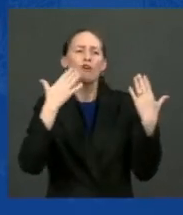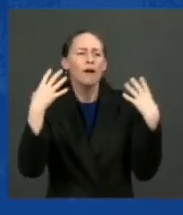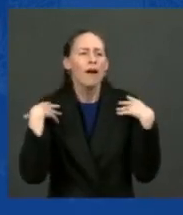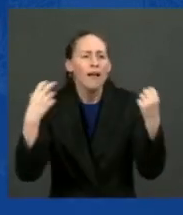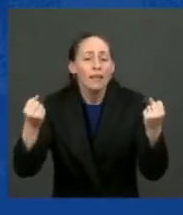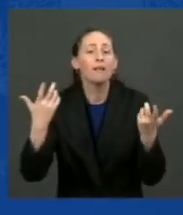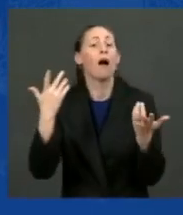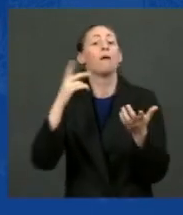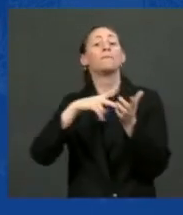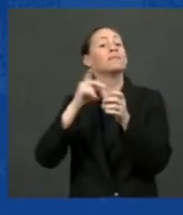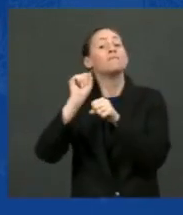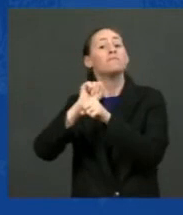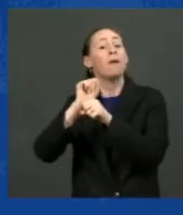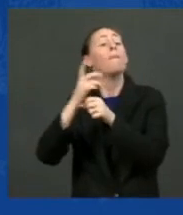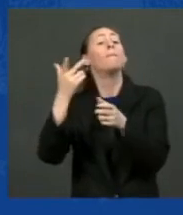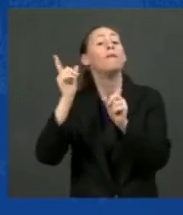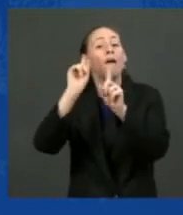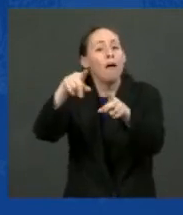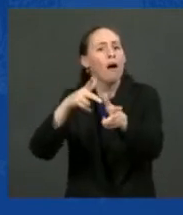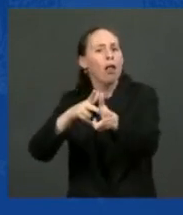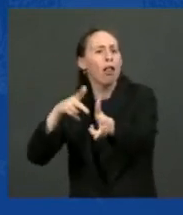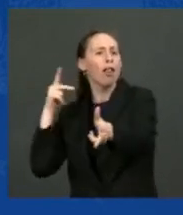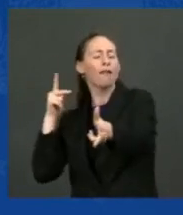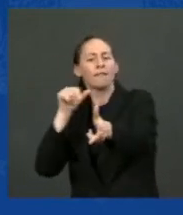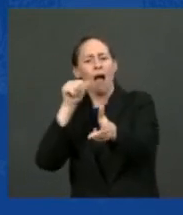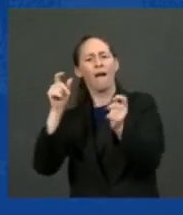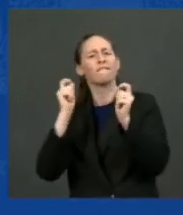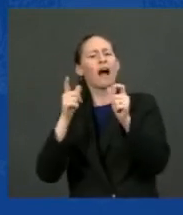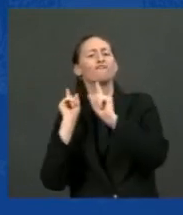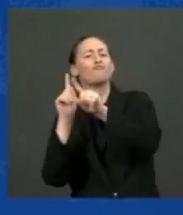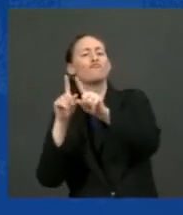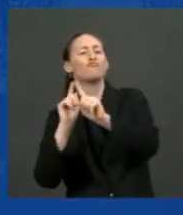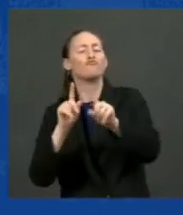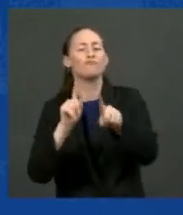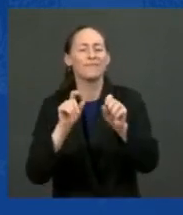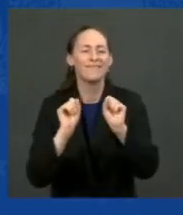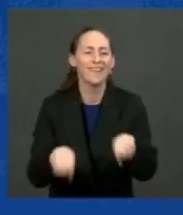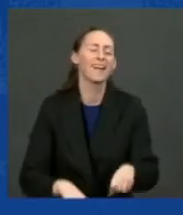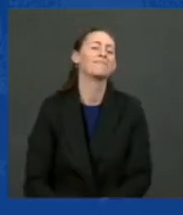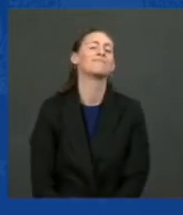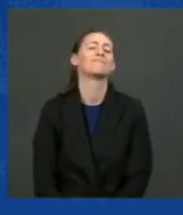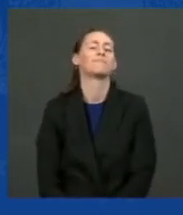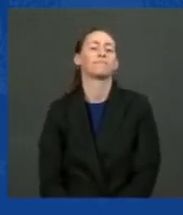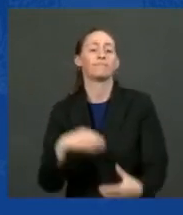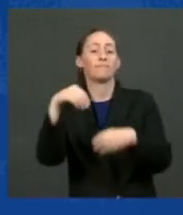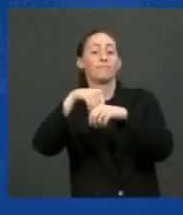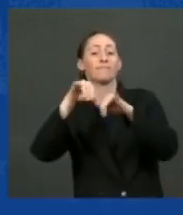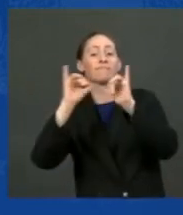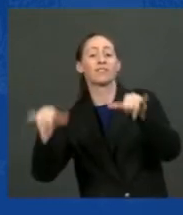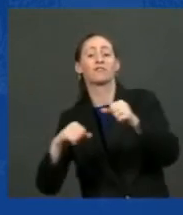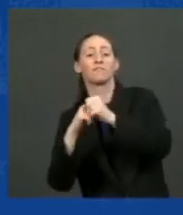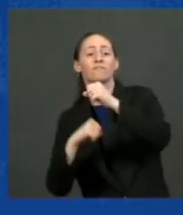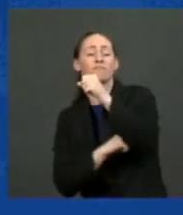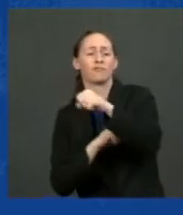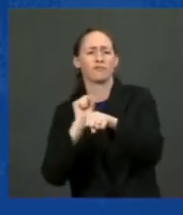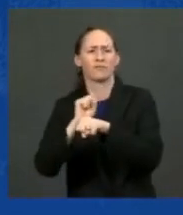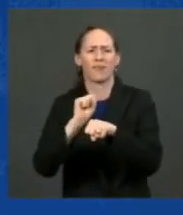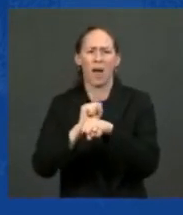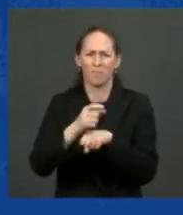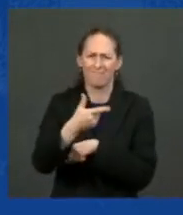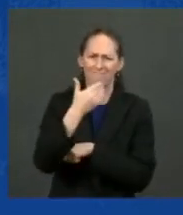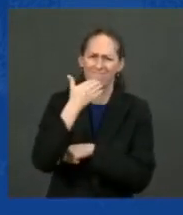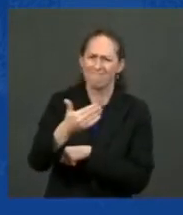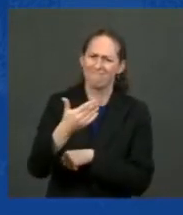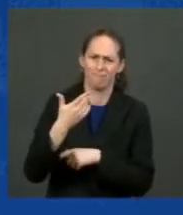The infrastructure bill is a job created lifeline to millions of skilled workers throughout the construction industry,